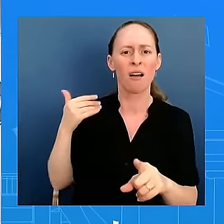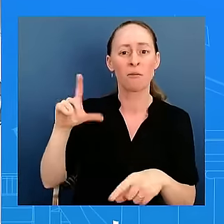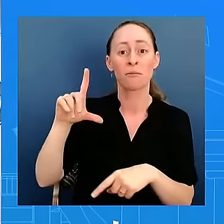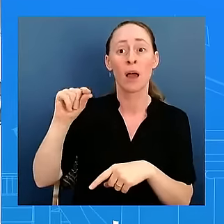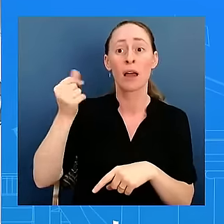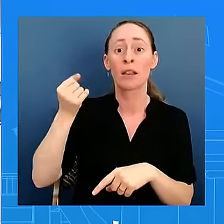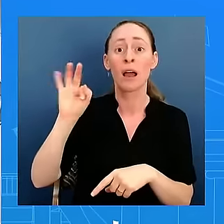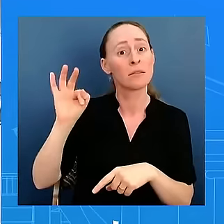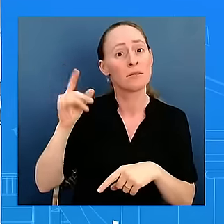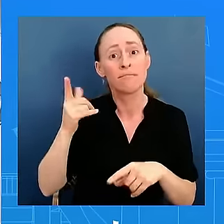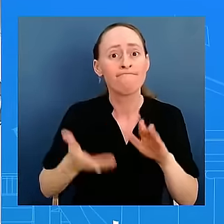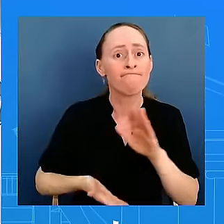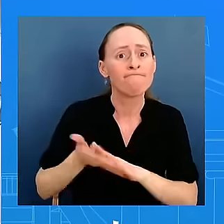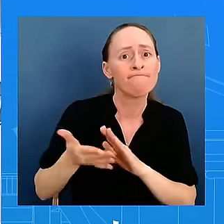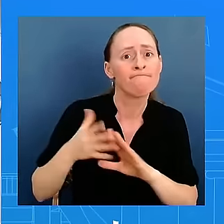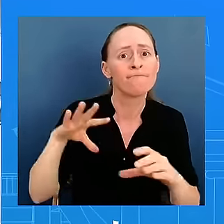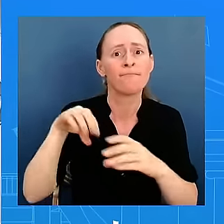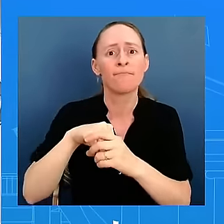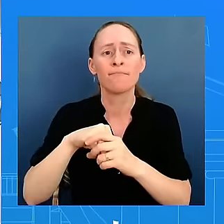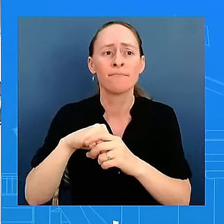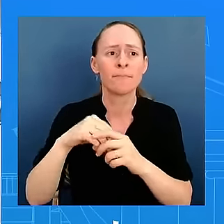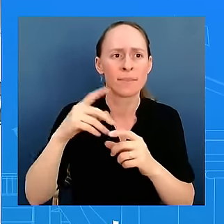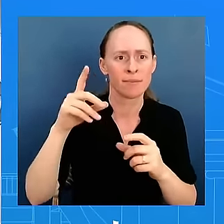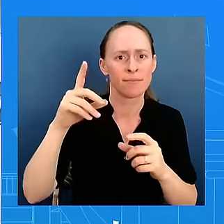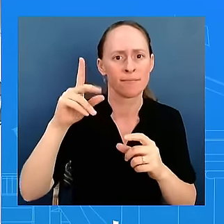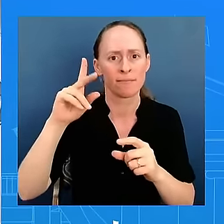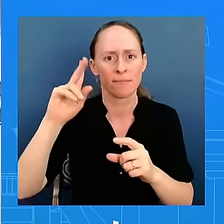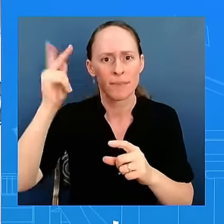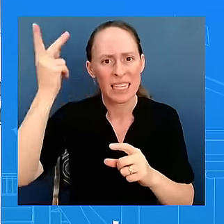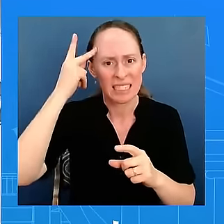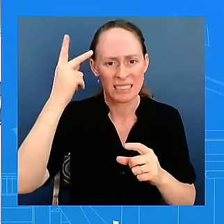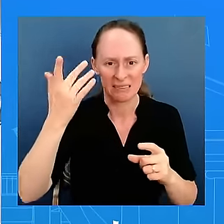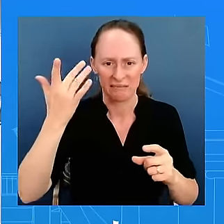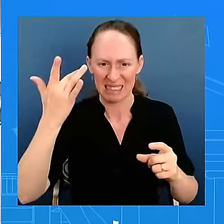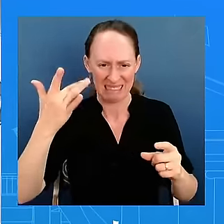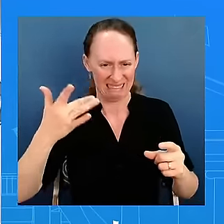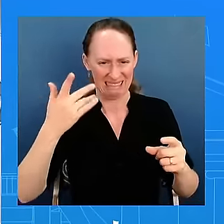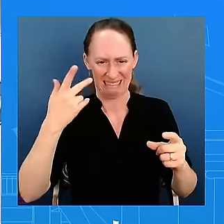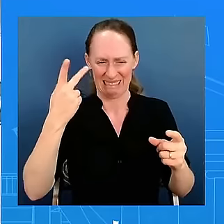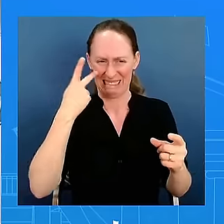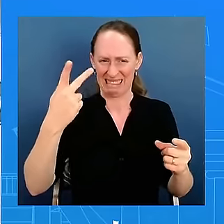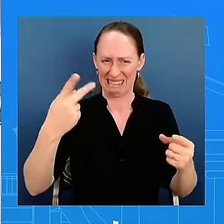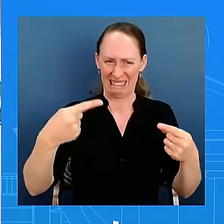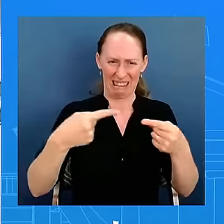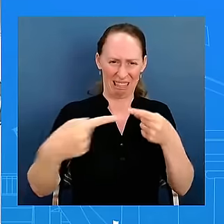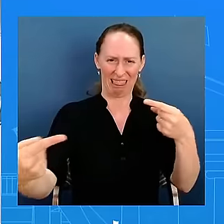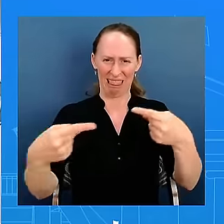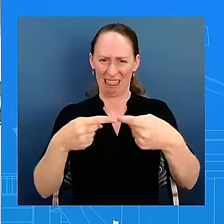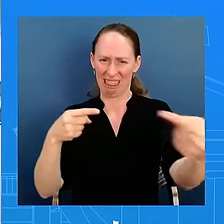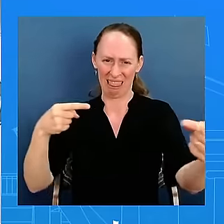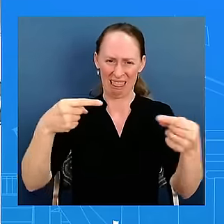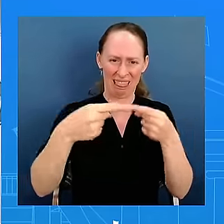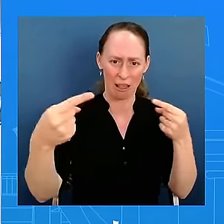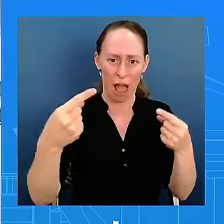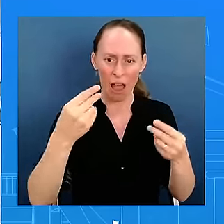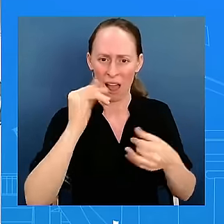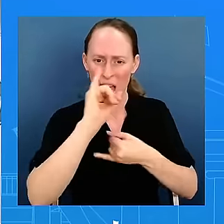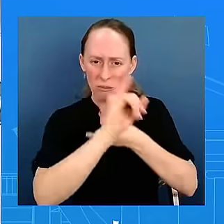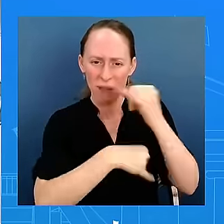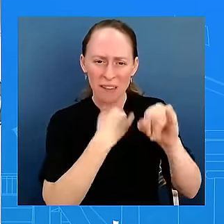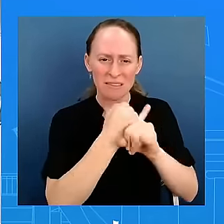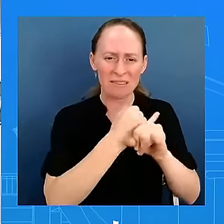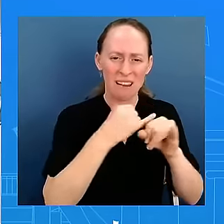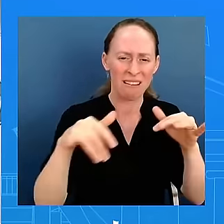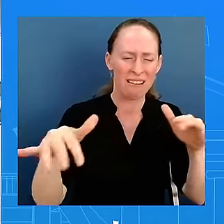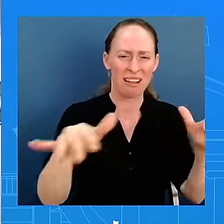question for all of us to ask you if you can help us understand the shift in thinking i no i'm go ahead no i'm go ahead jenny arrive